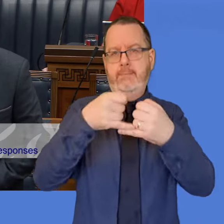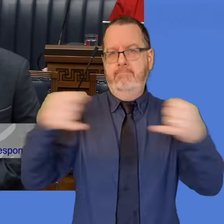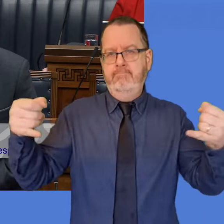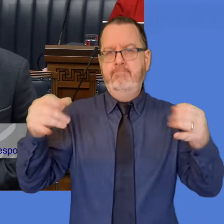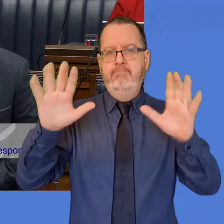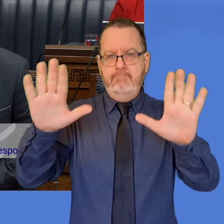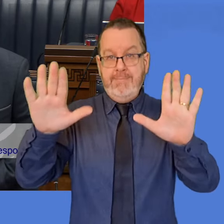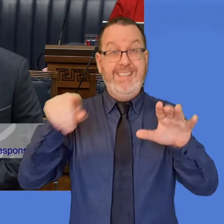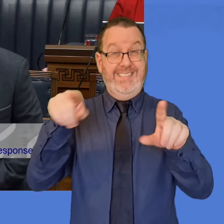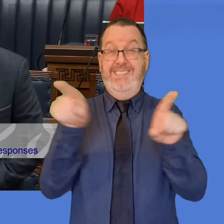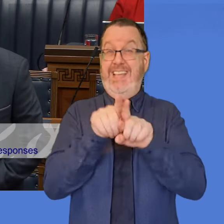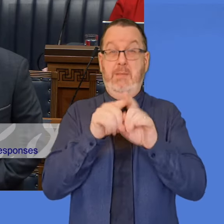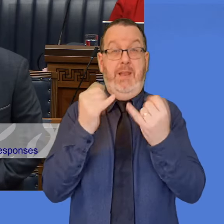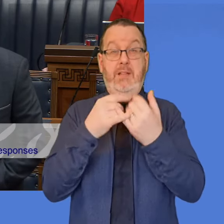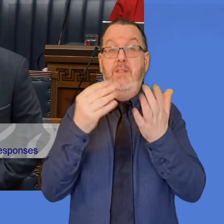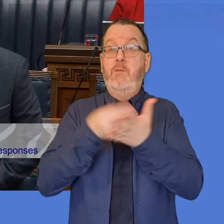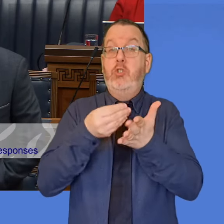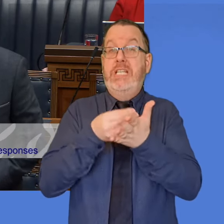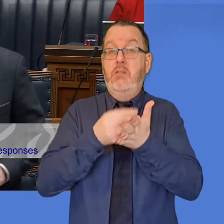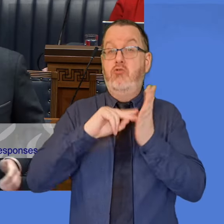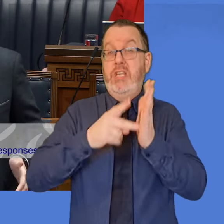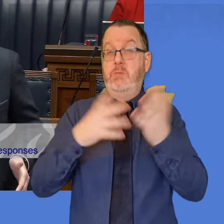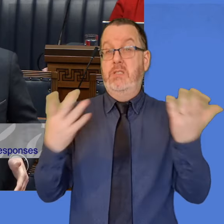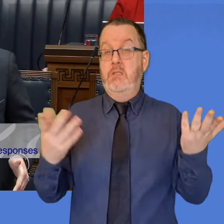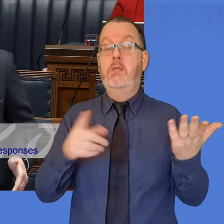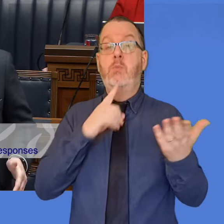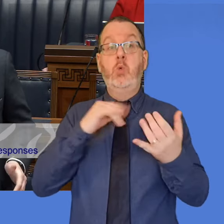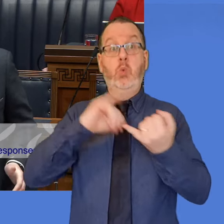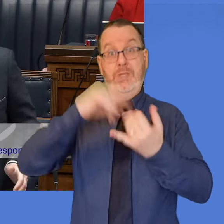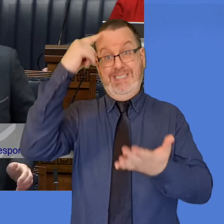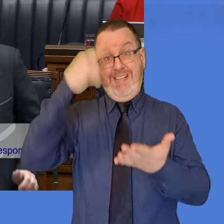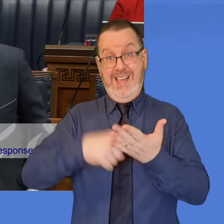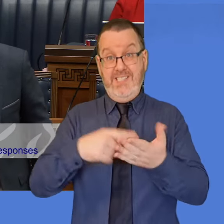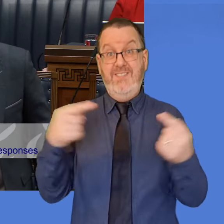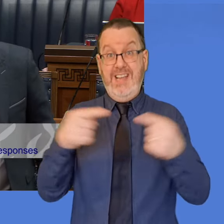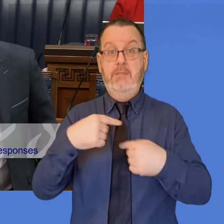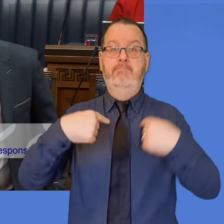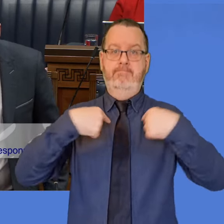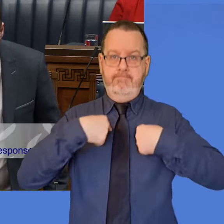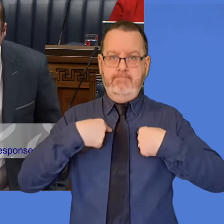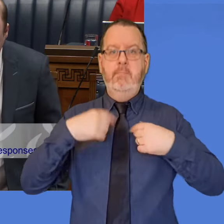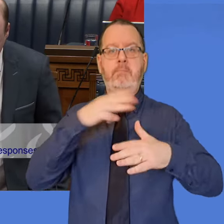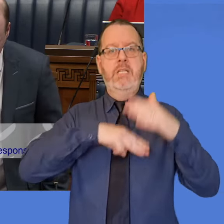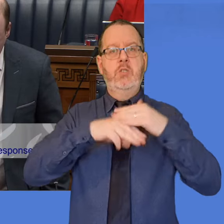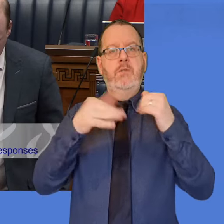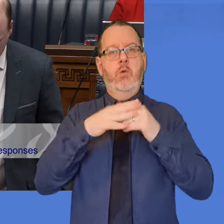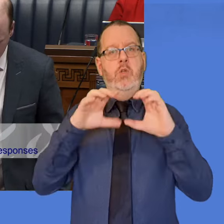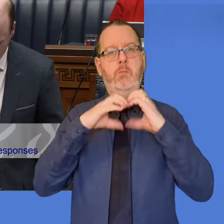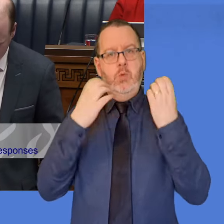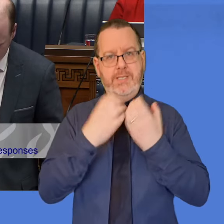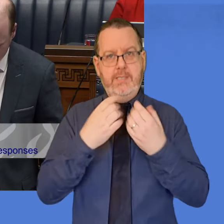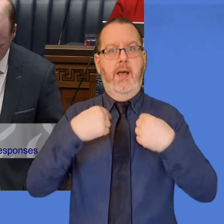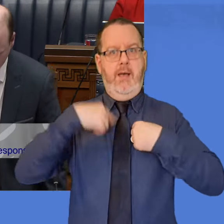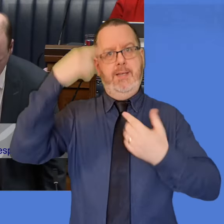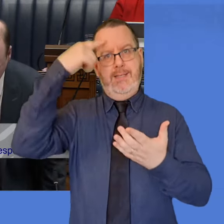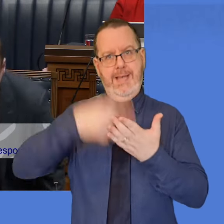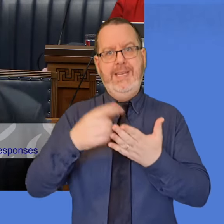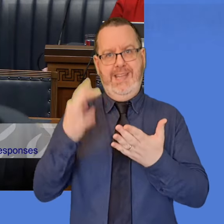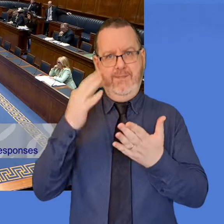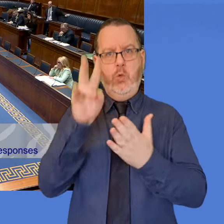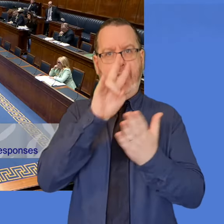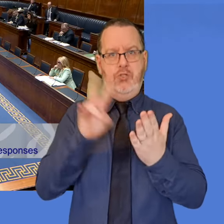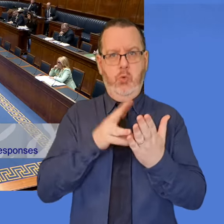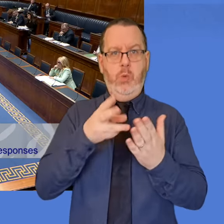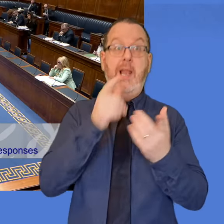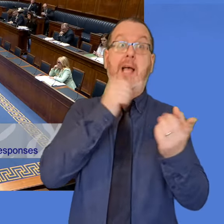principles of ALB partnership arrangements. Final decisions are made by me as Minister for Communities in approving answers prior to